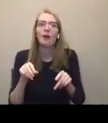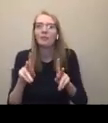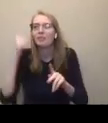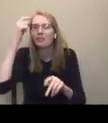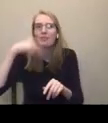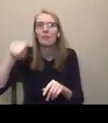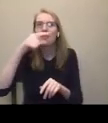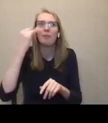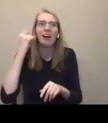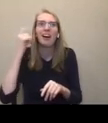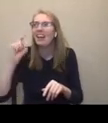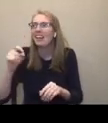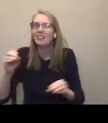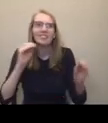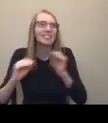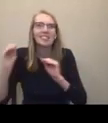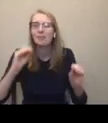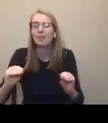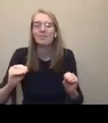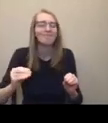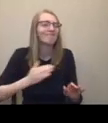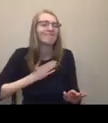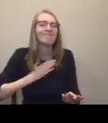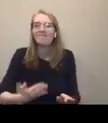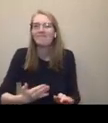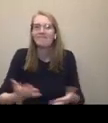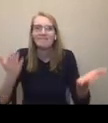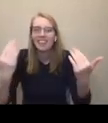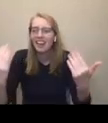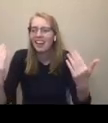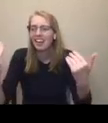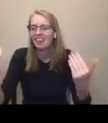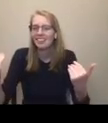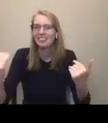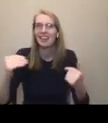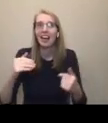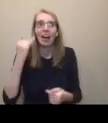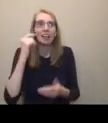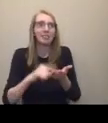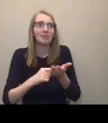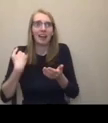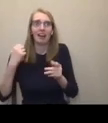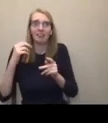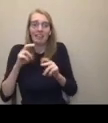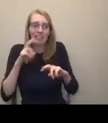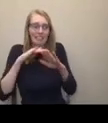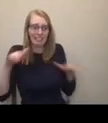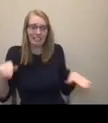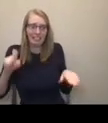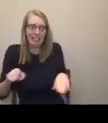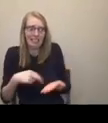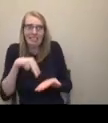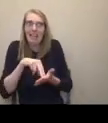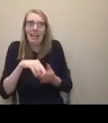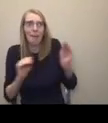and forth and being very distracting, but it's just an absolute joy. I suggest you have a feast and invite everybody like it's an absolute joy.